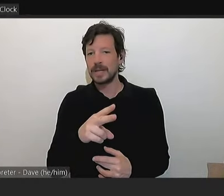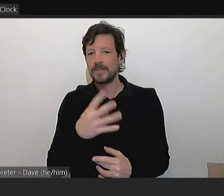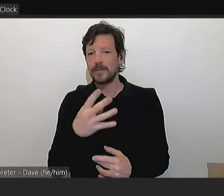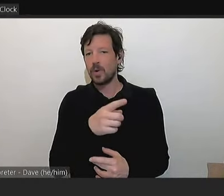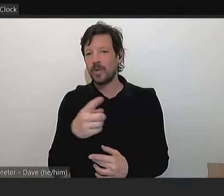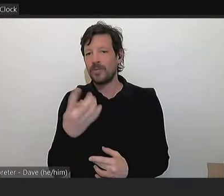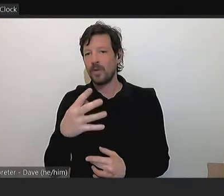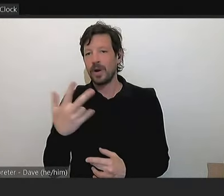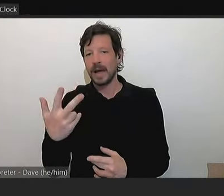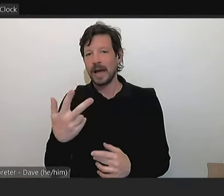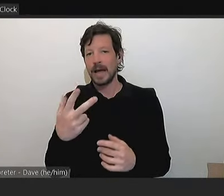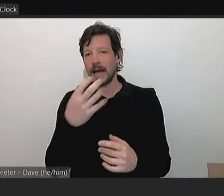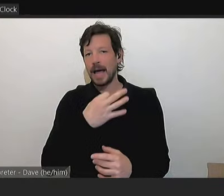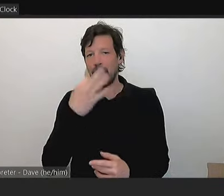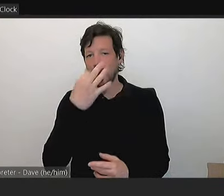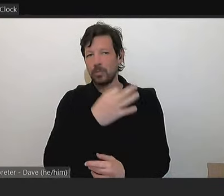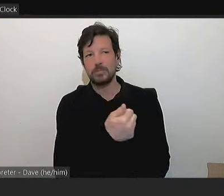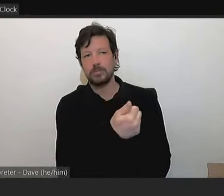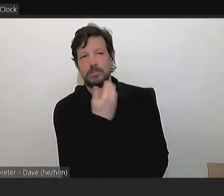Okay. Thank you. Thank you.